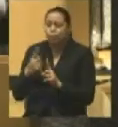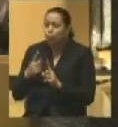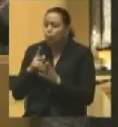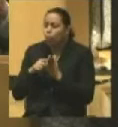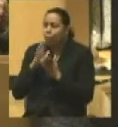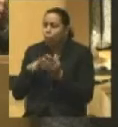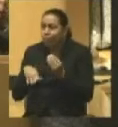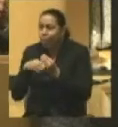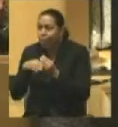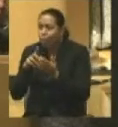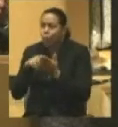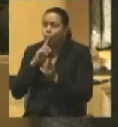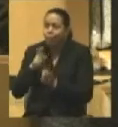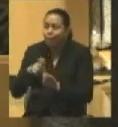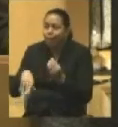would he bring to the ticket?